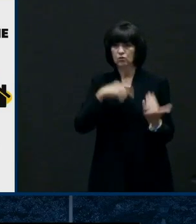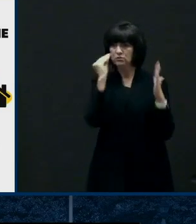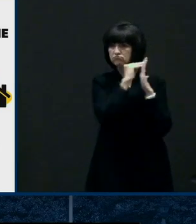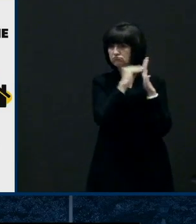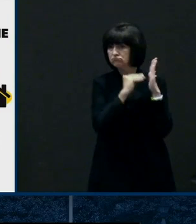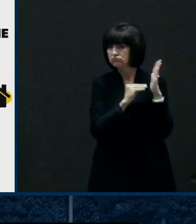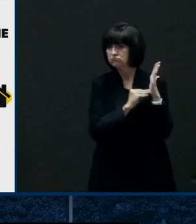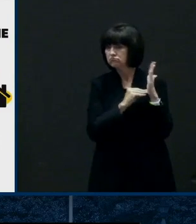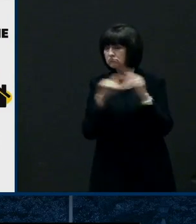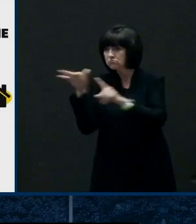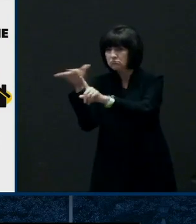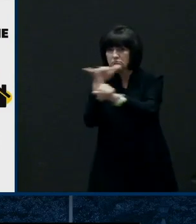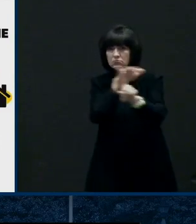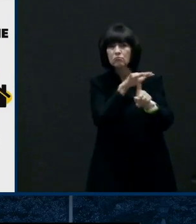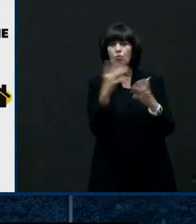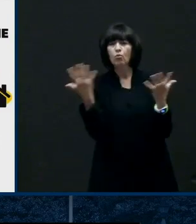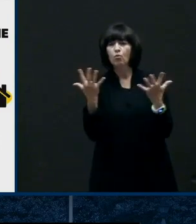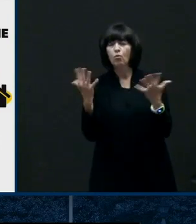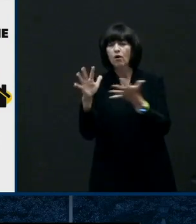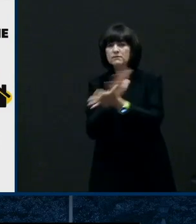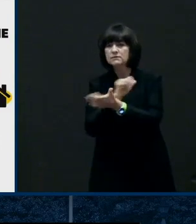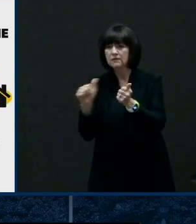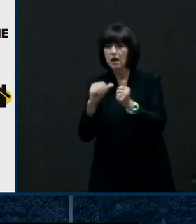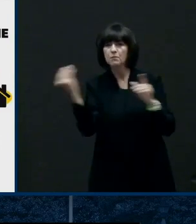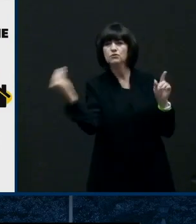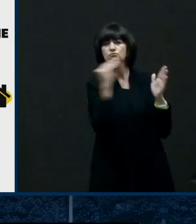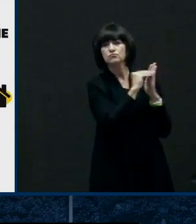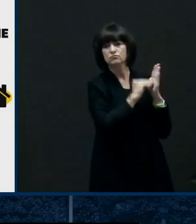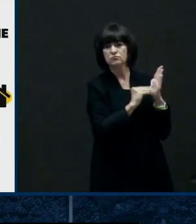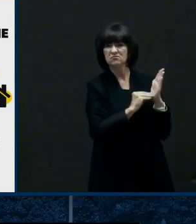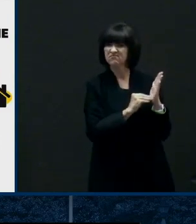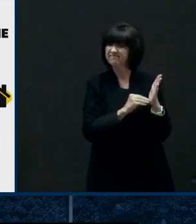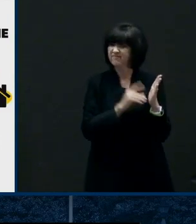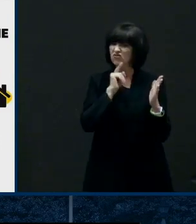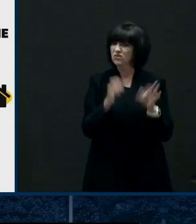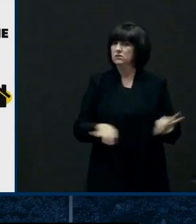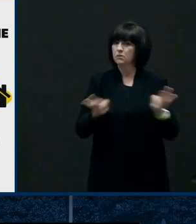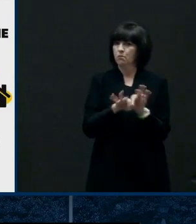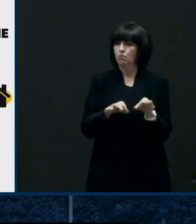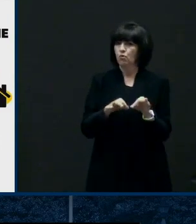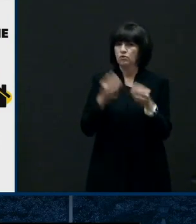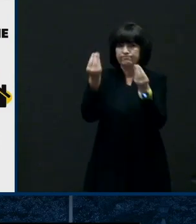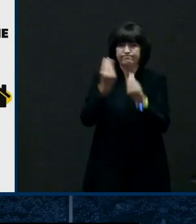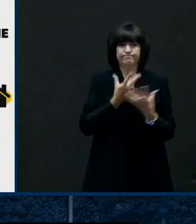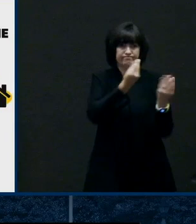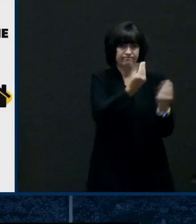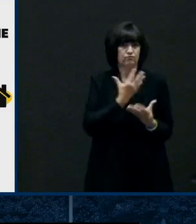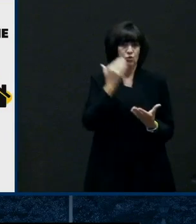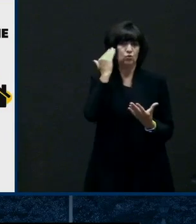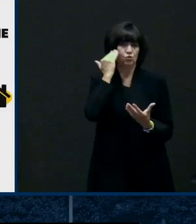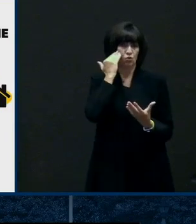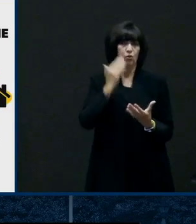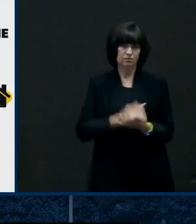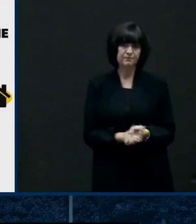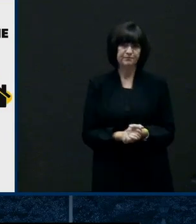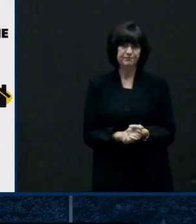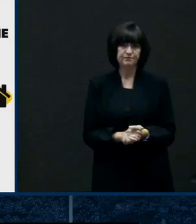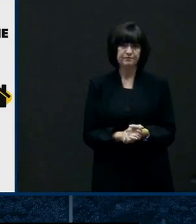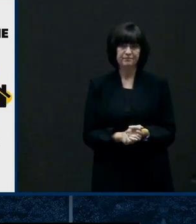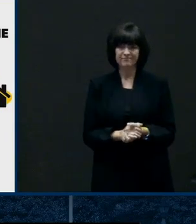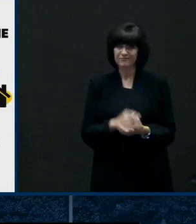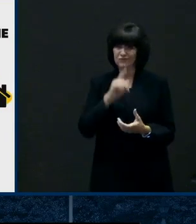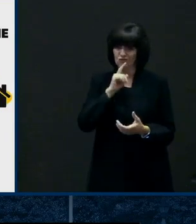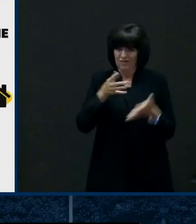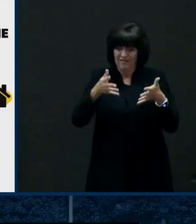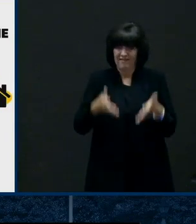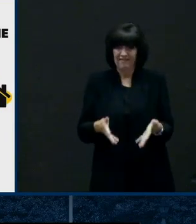as we collaborate that information. So in closing, there's still, you know, over two months of hurricane season